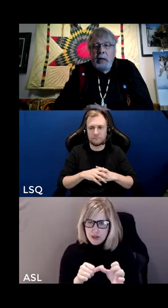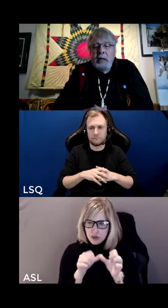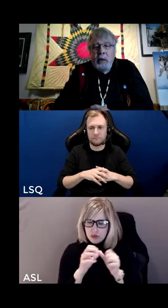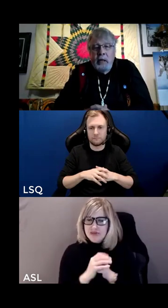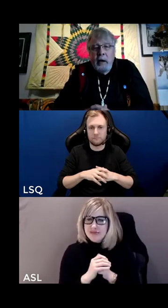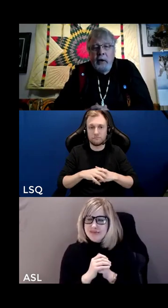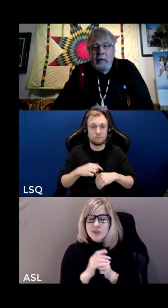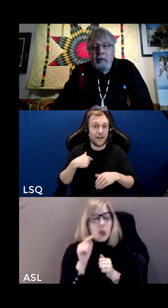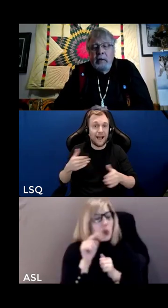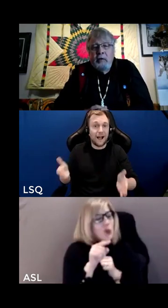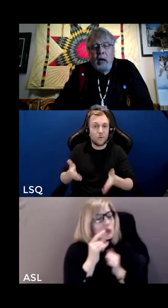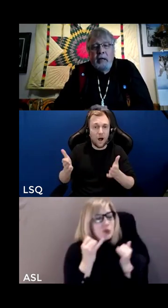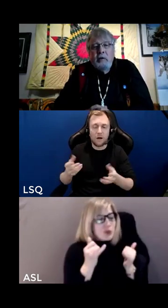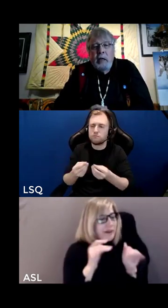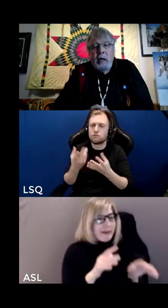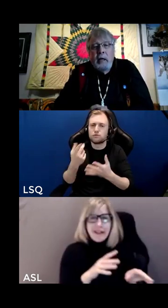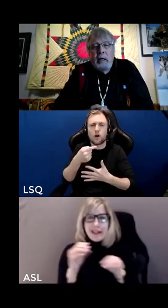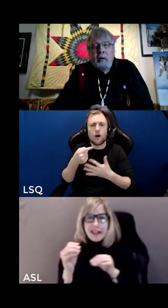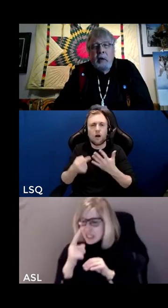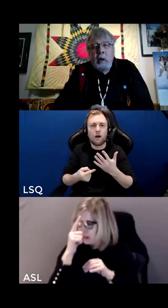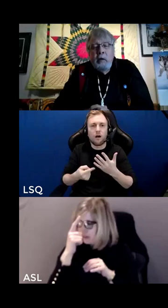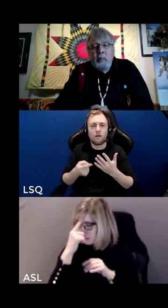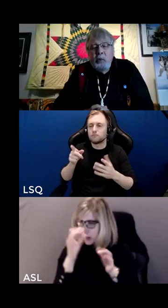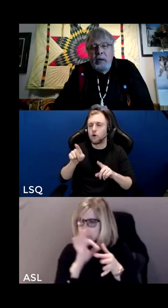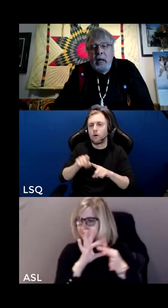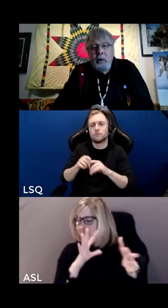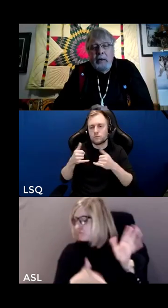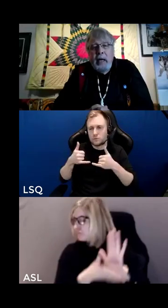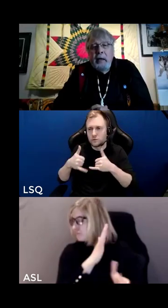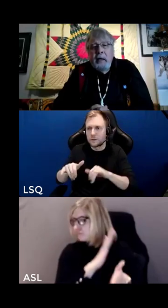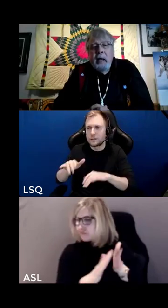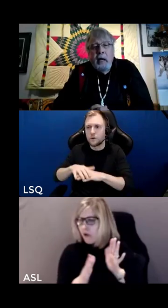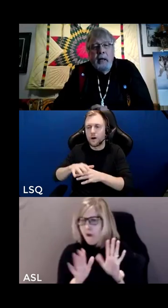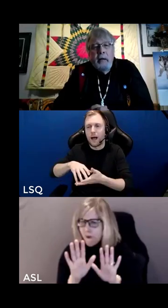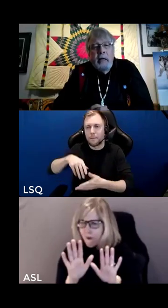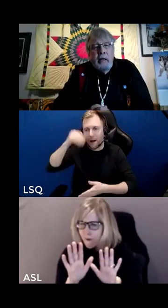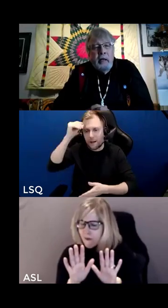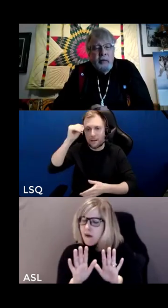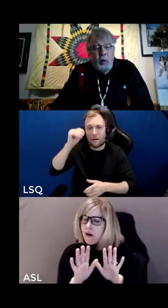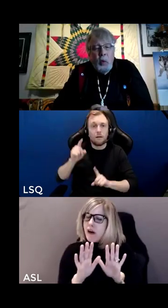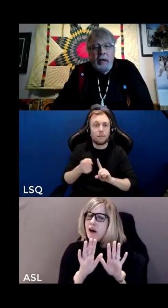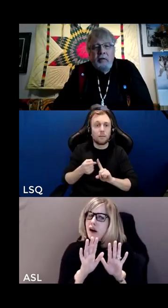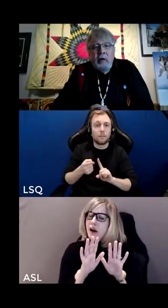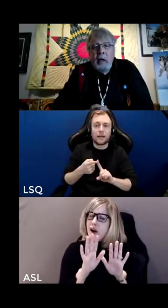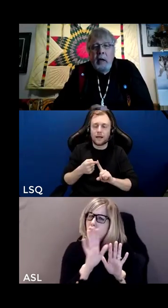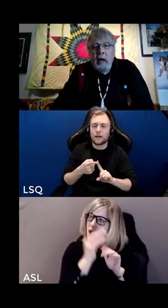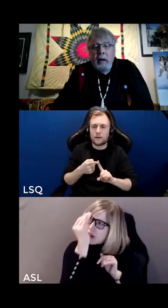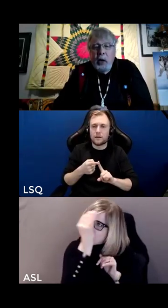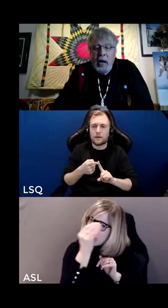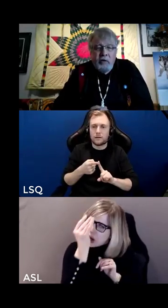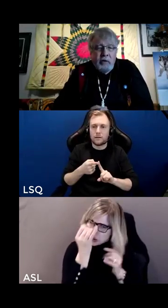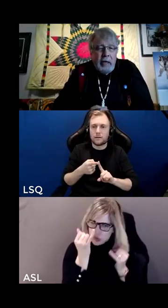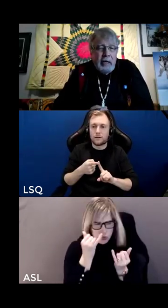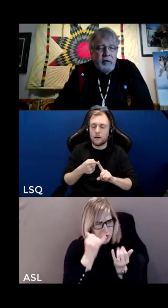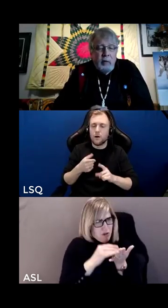this and park it but carry this these thoughts uh in between now and then uh in different ways uh perhaps taking some